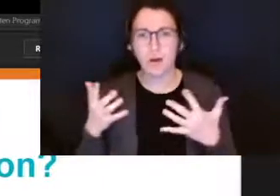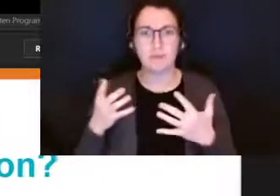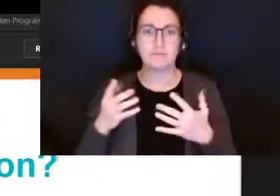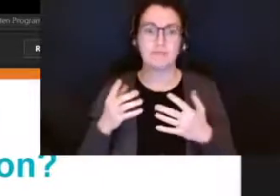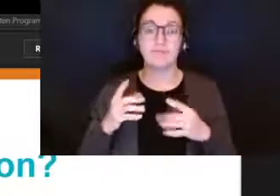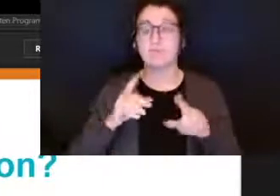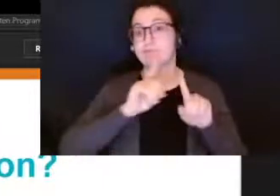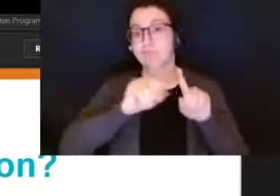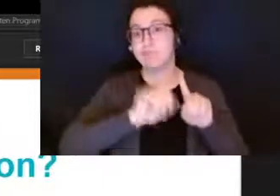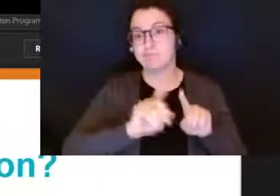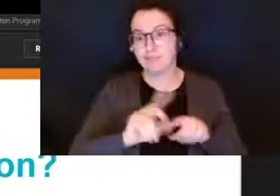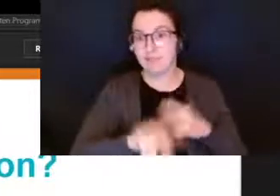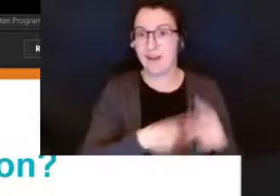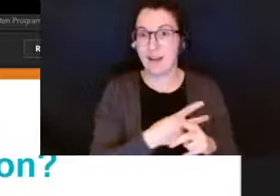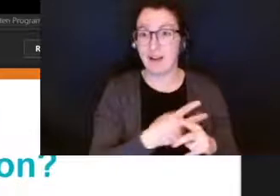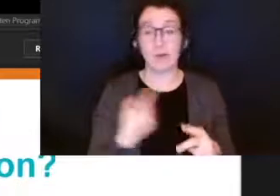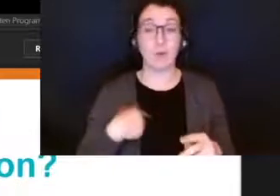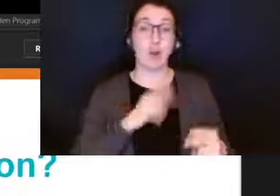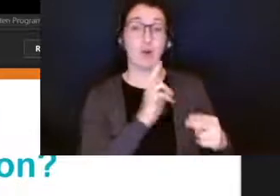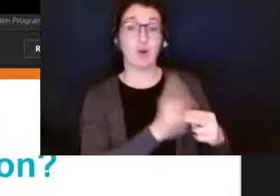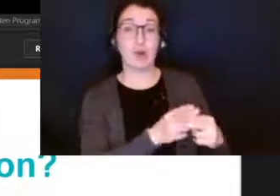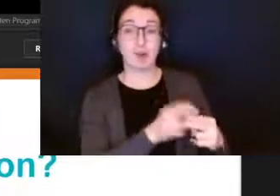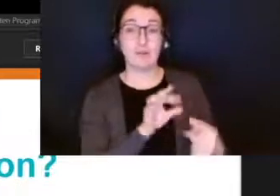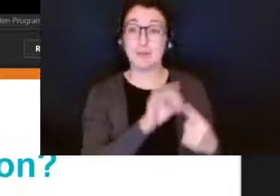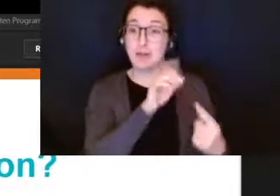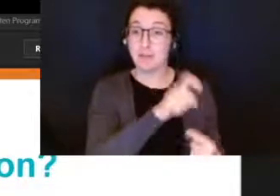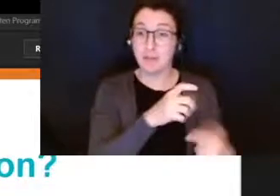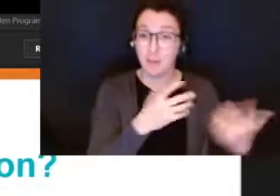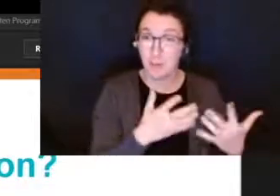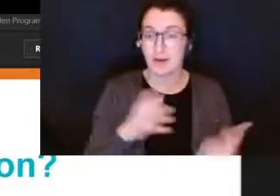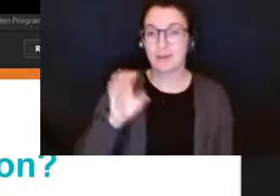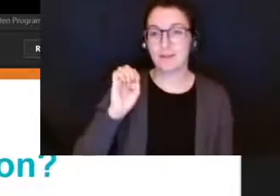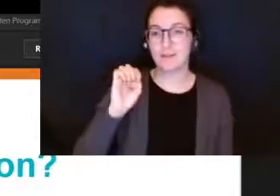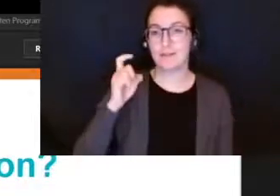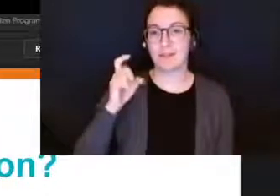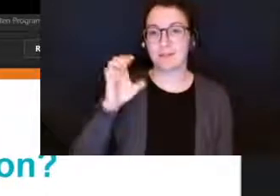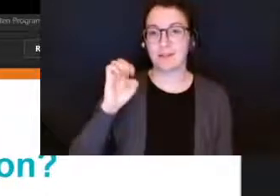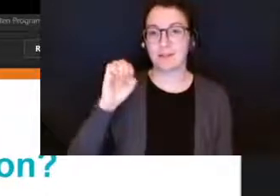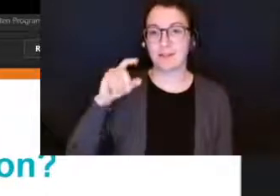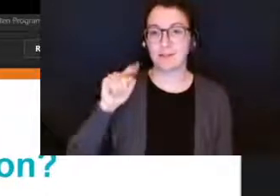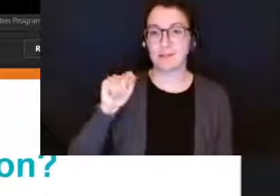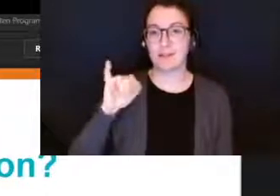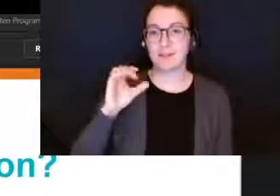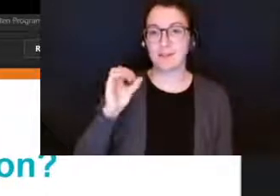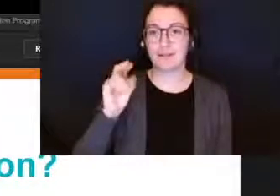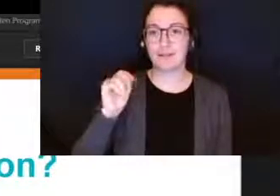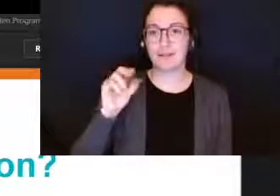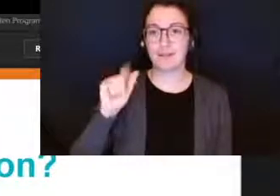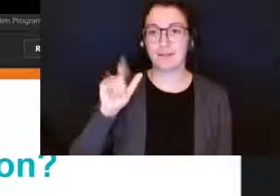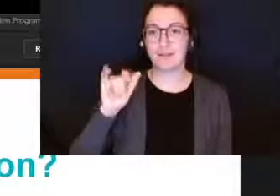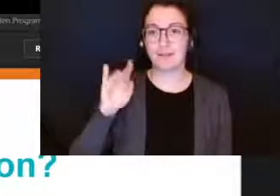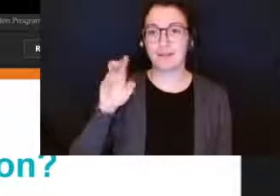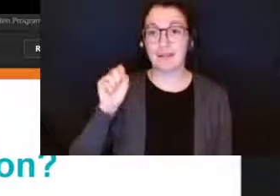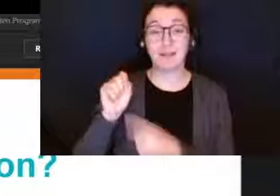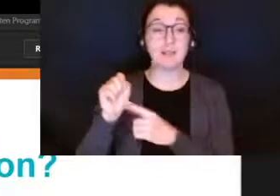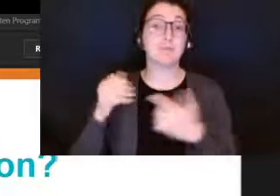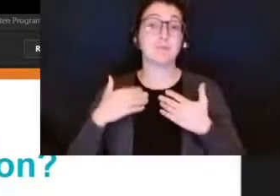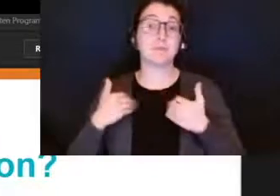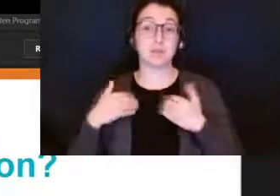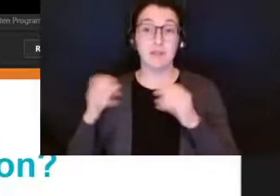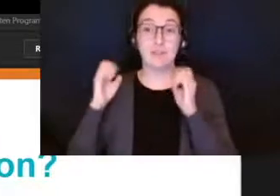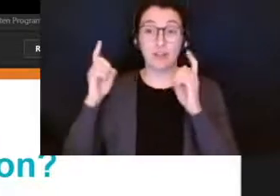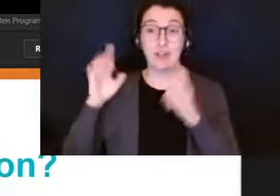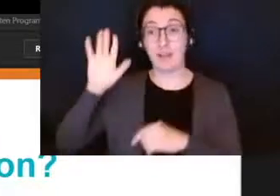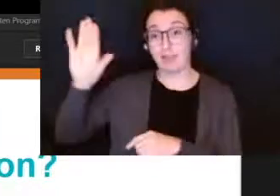in education these are referred to as exceptionalities as defined by the ministry of education an exceptional pupil is a student who